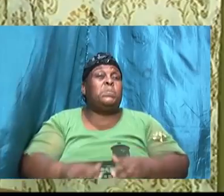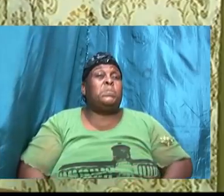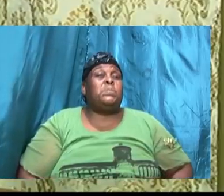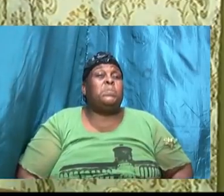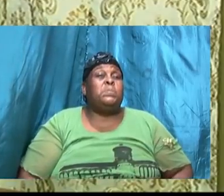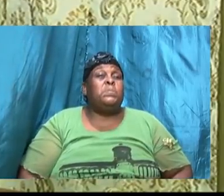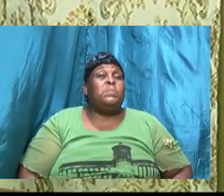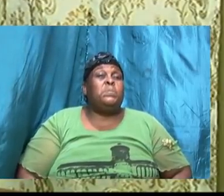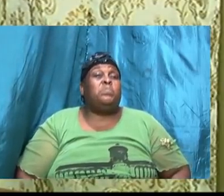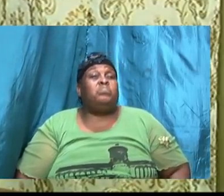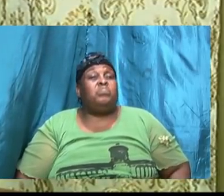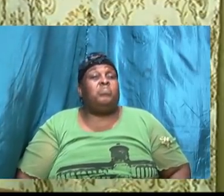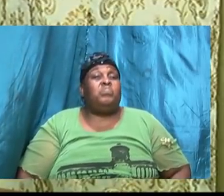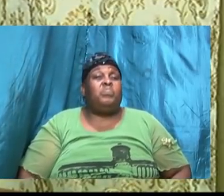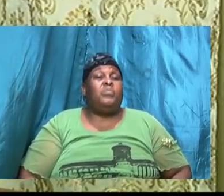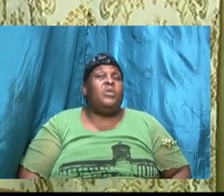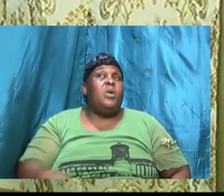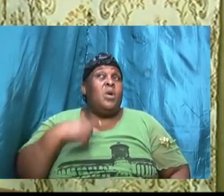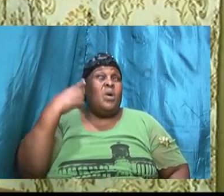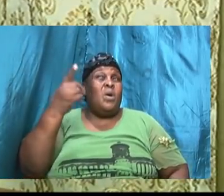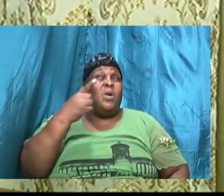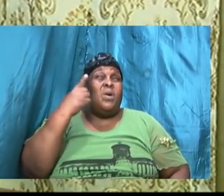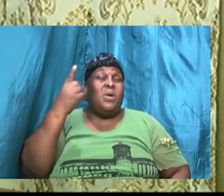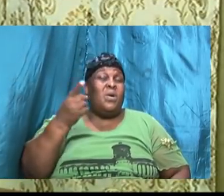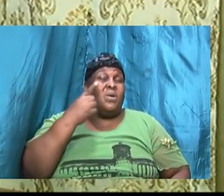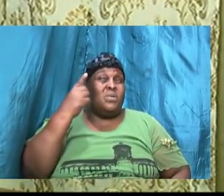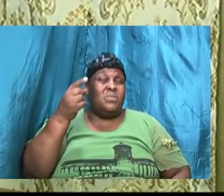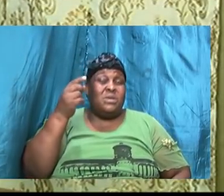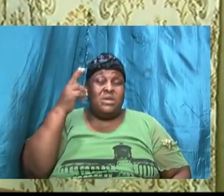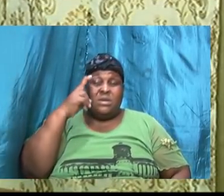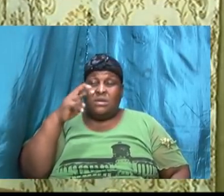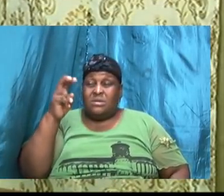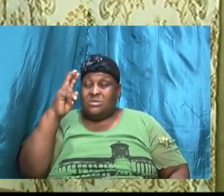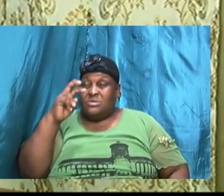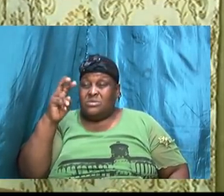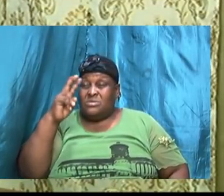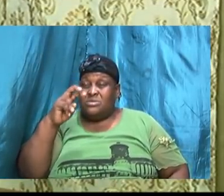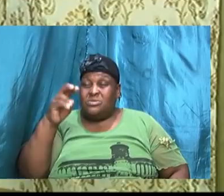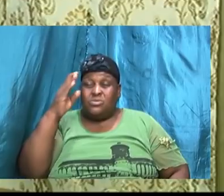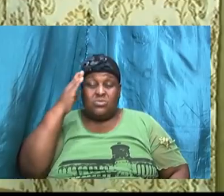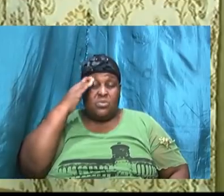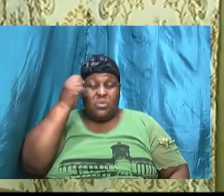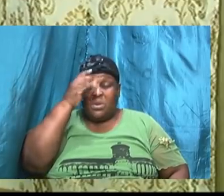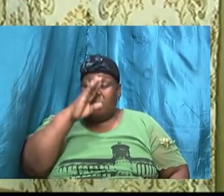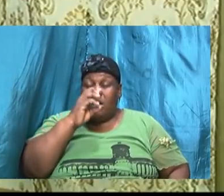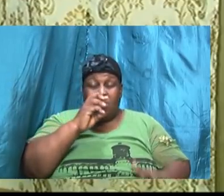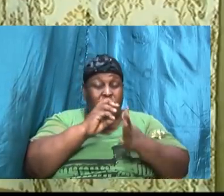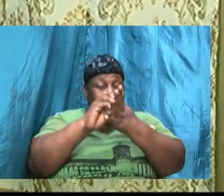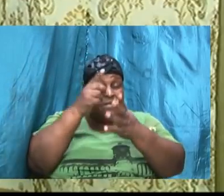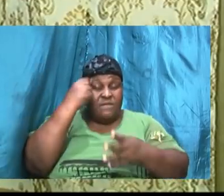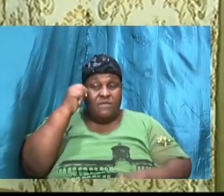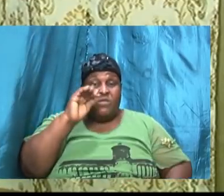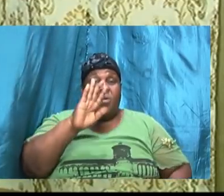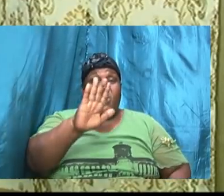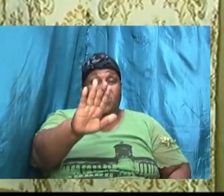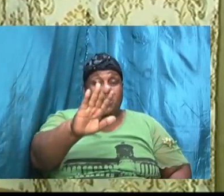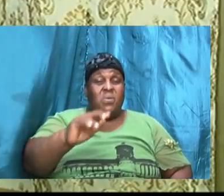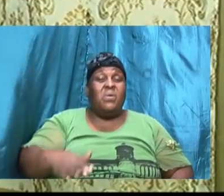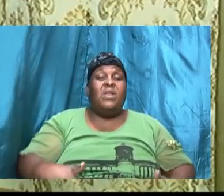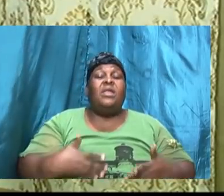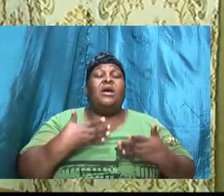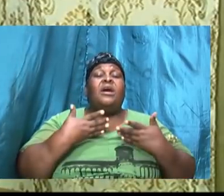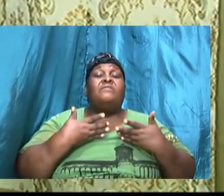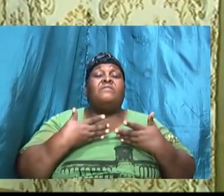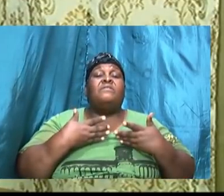always seek to know God's will for your life seeking and knowing God's will for our life